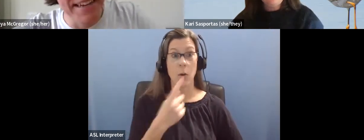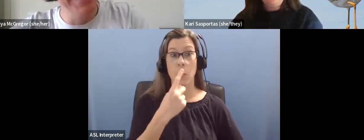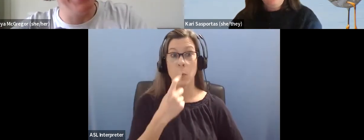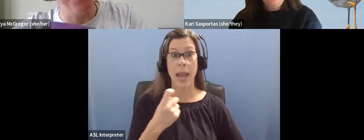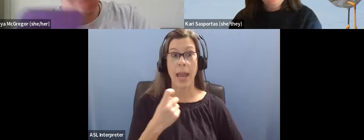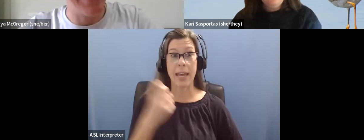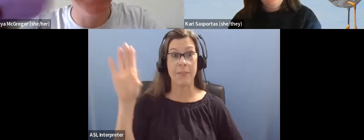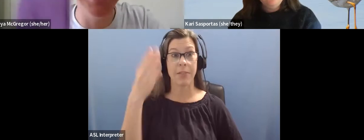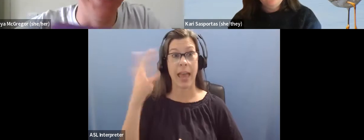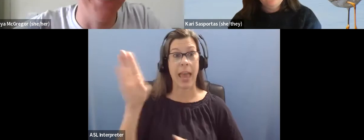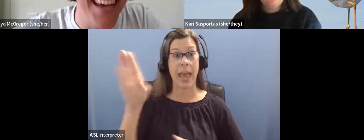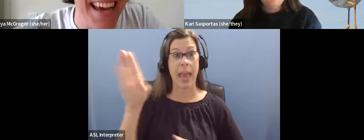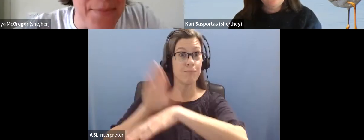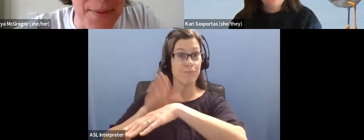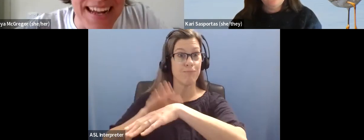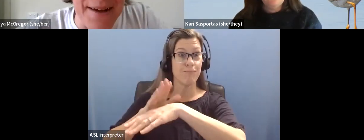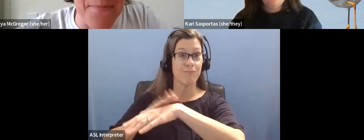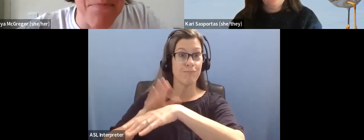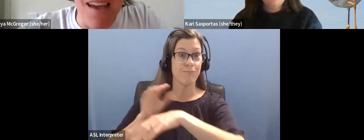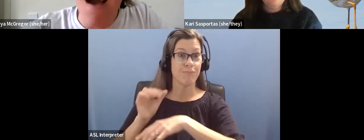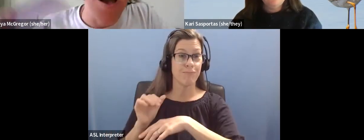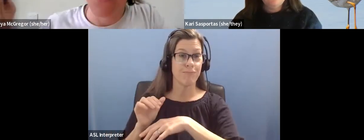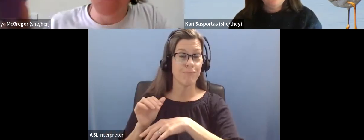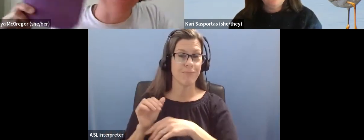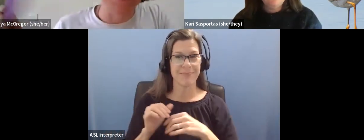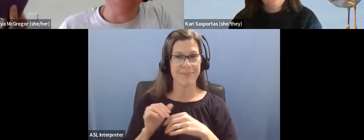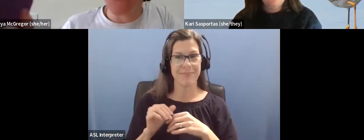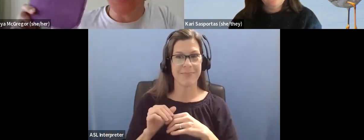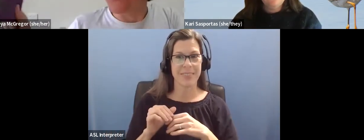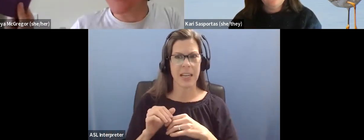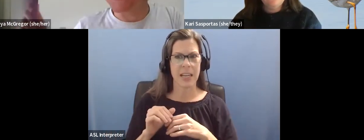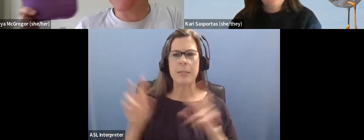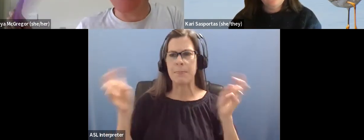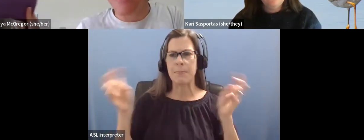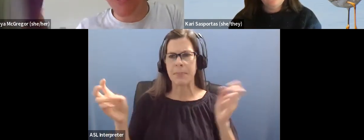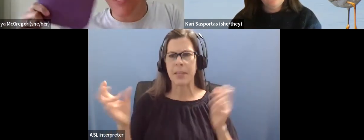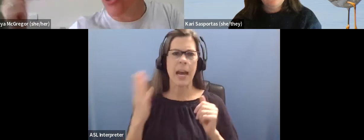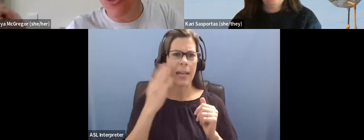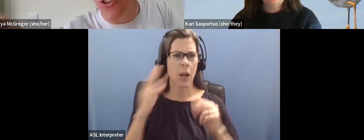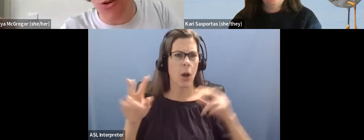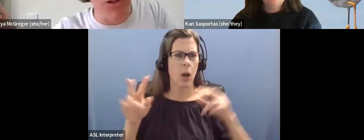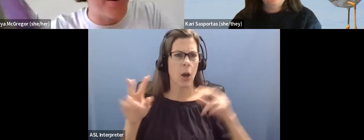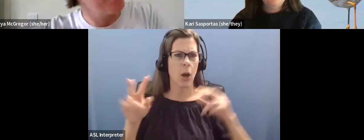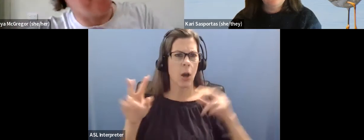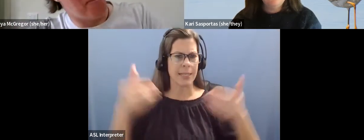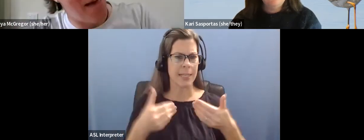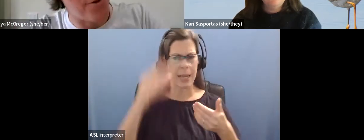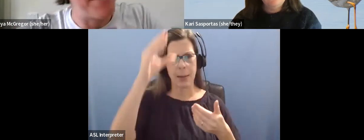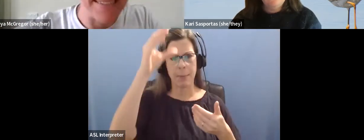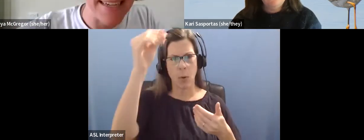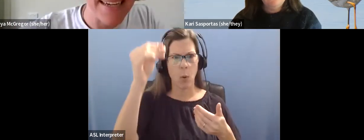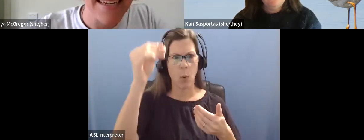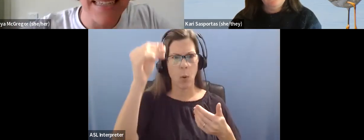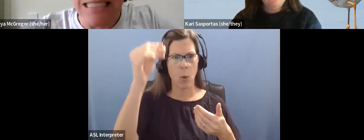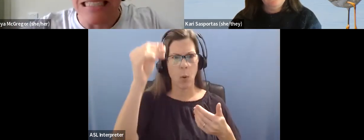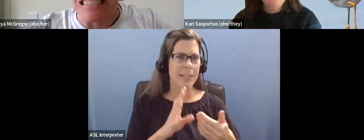um, not flag, but, um, I know an autistic boy who doesn't speak. You do. You can't be that